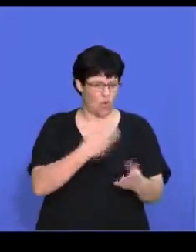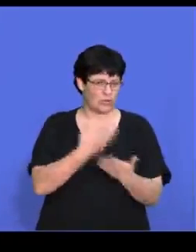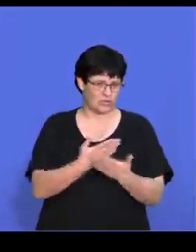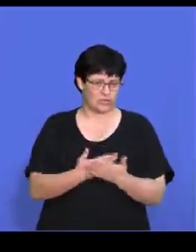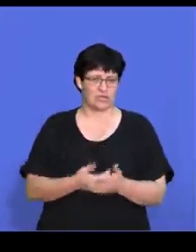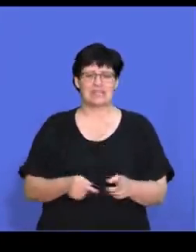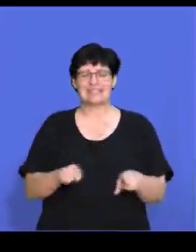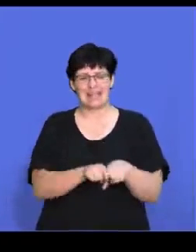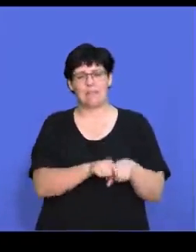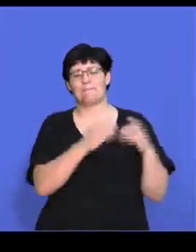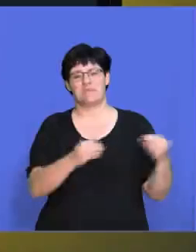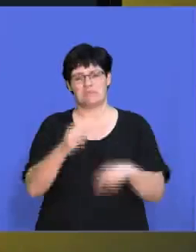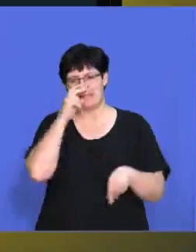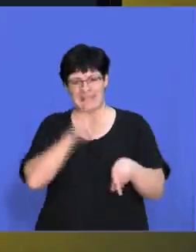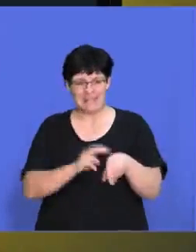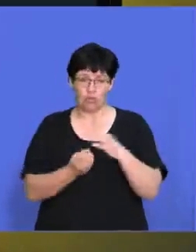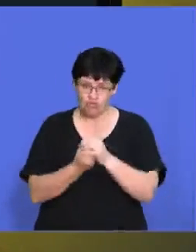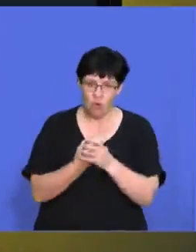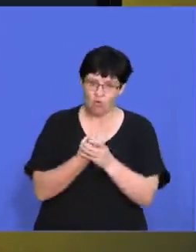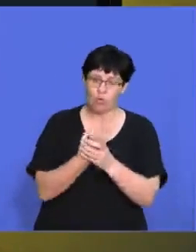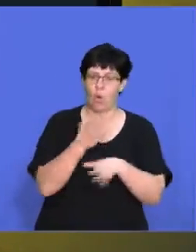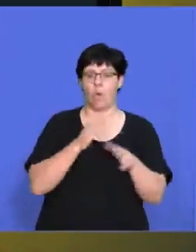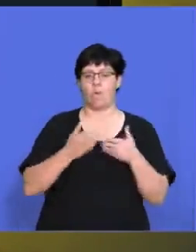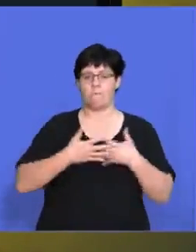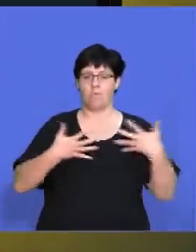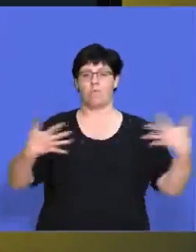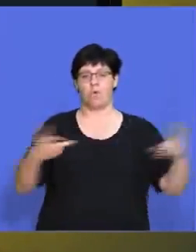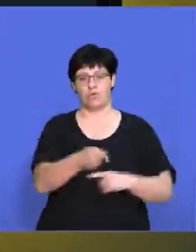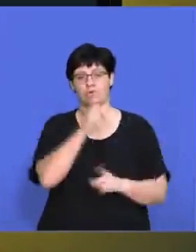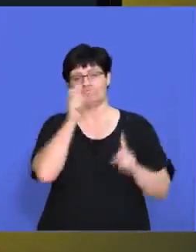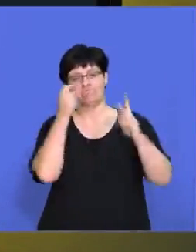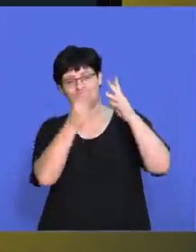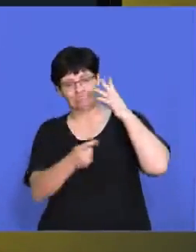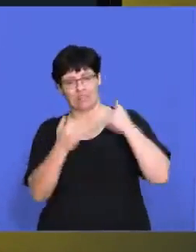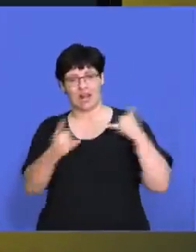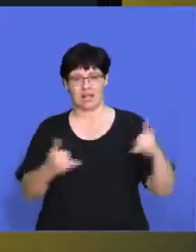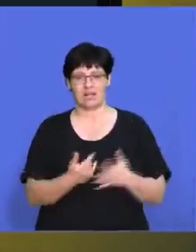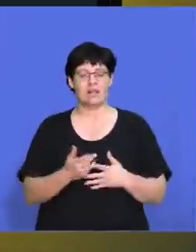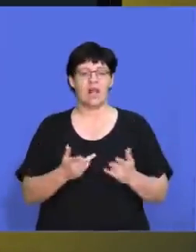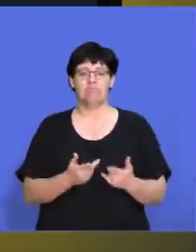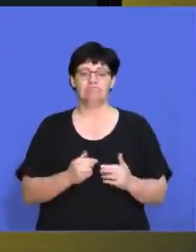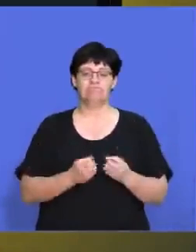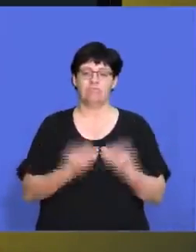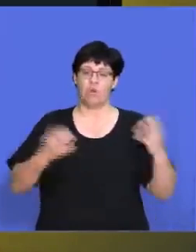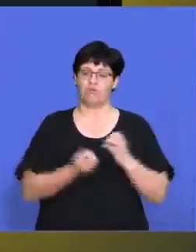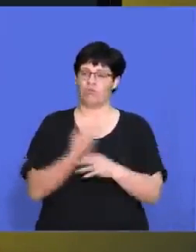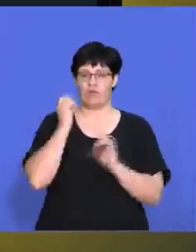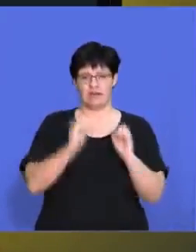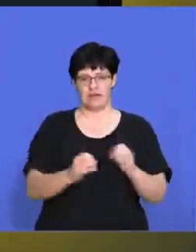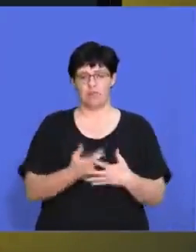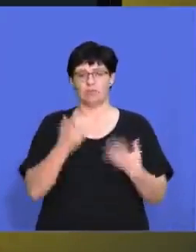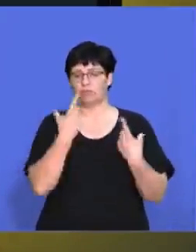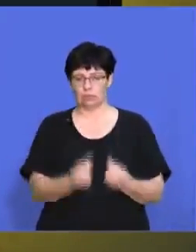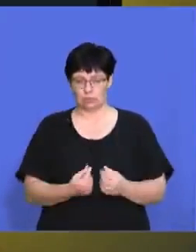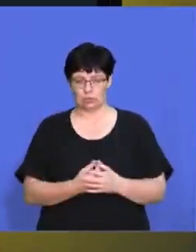businesses need a lot of growth and with those particular lines, there isn't a lot of growth there. So what do they do?